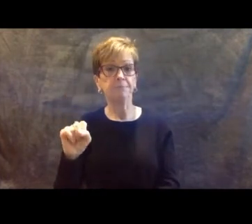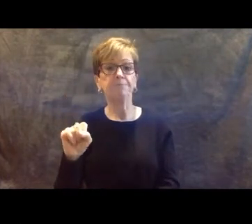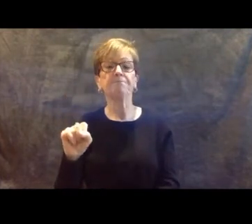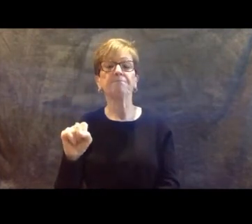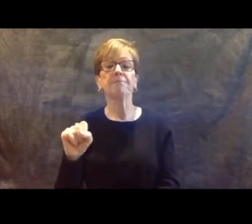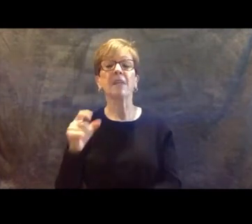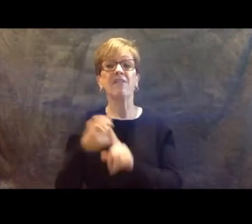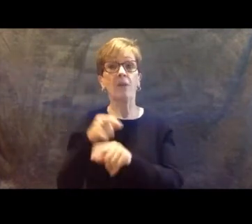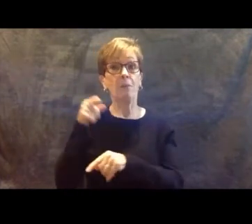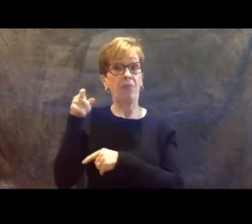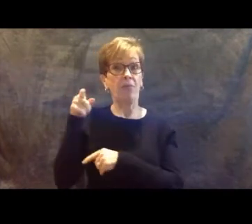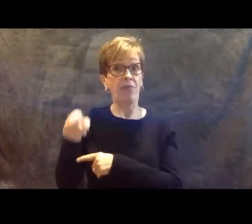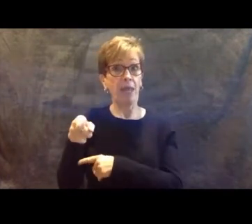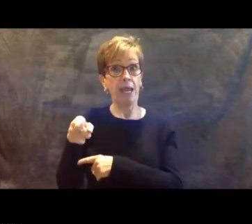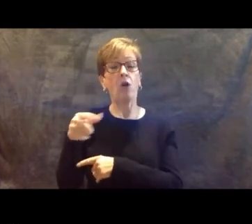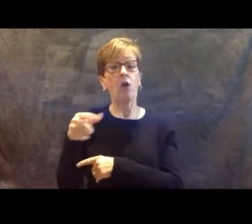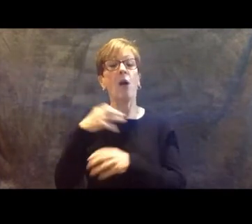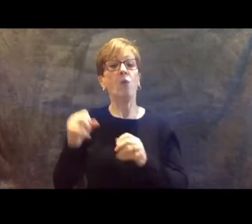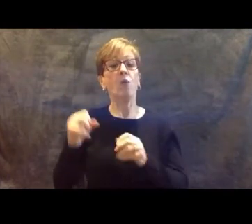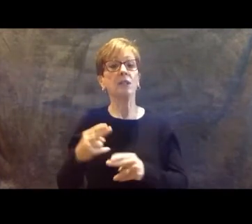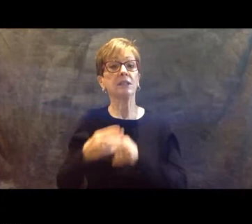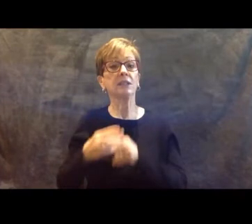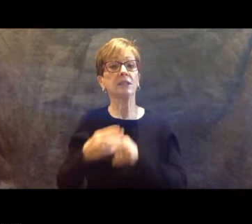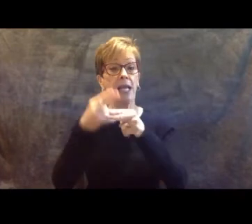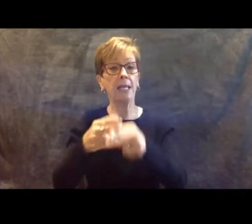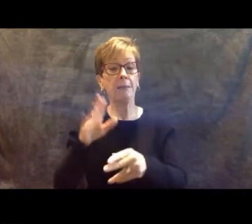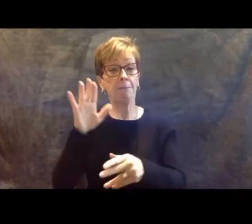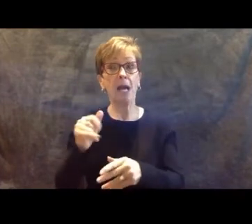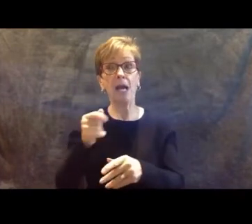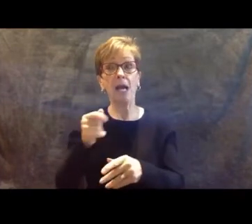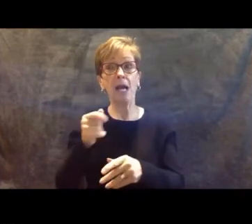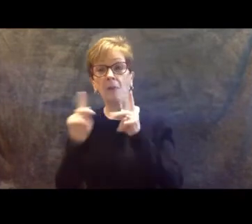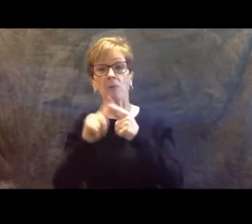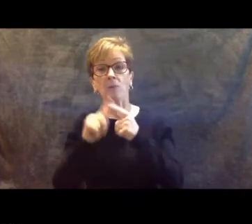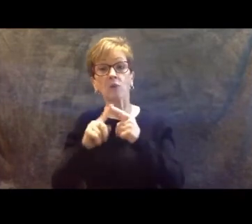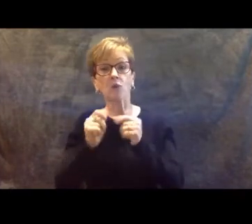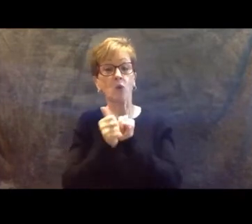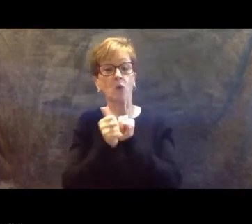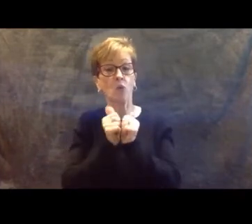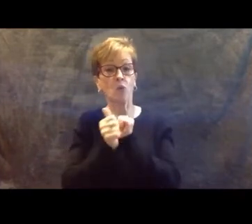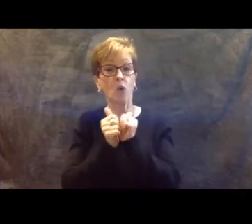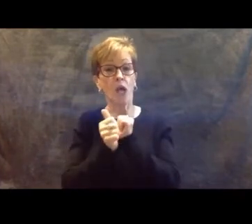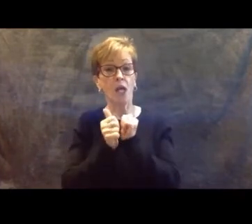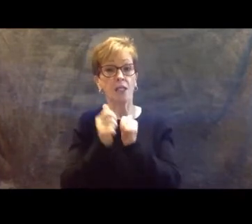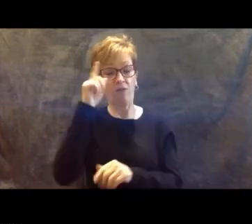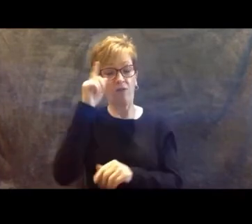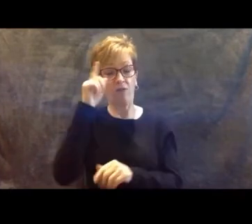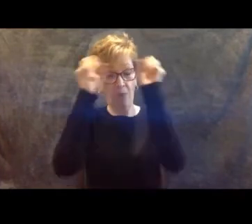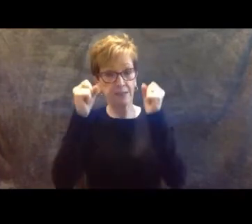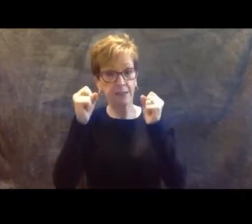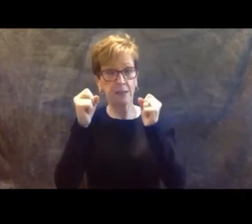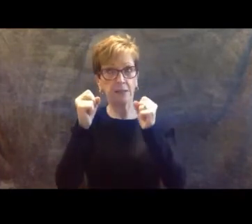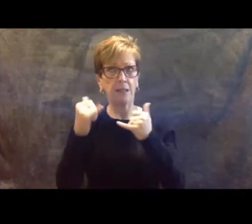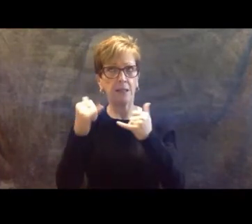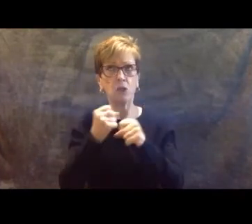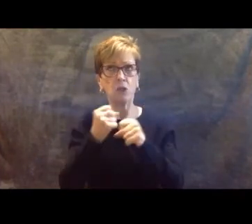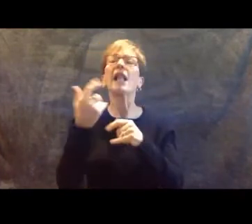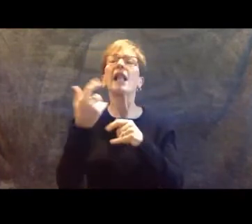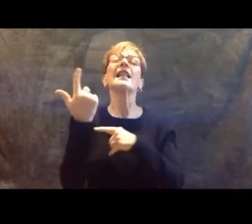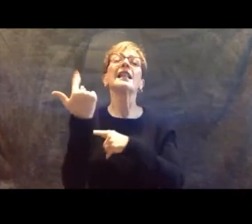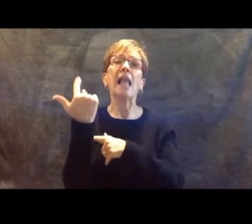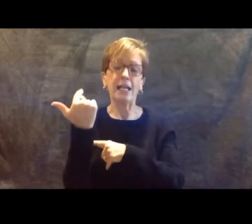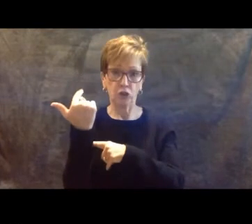by more than one person to run for president this year or rather last year and elected.